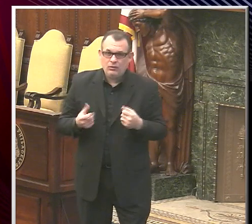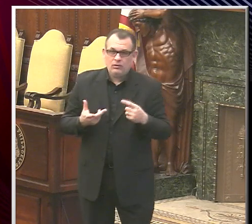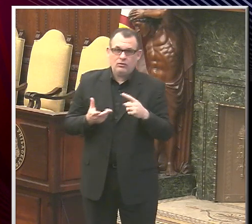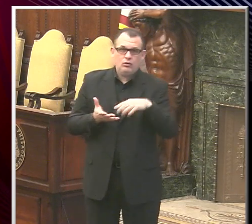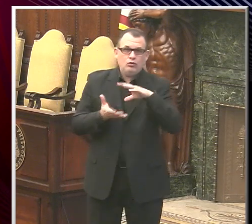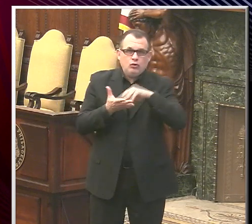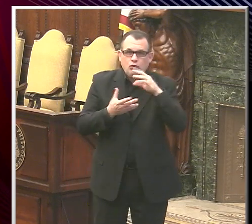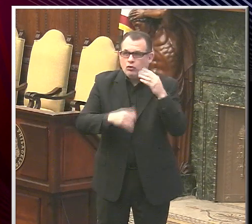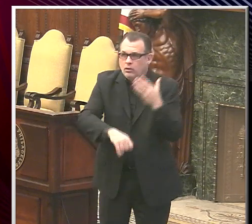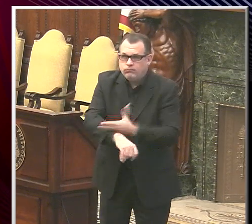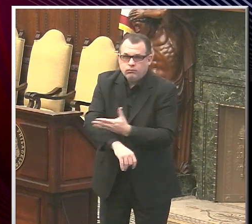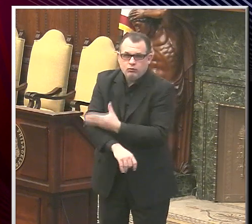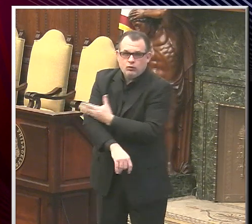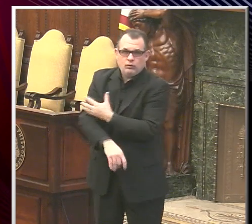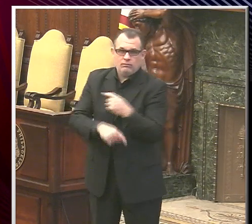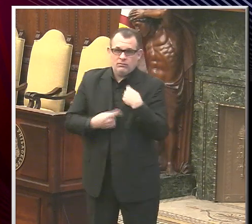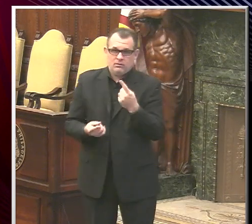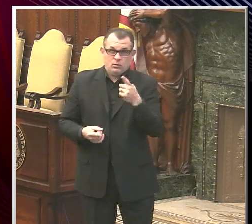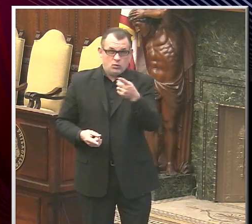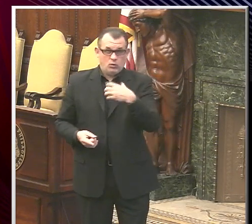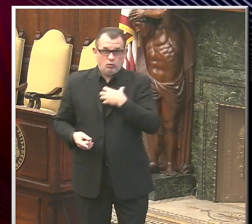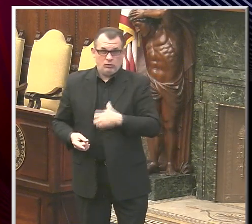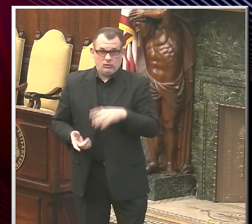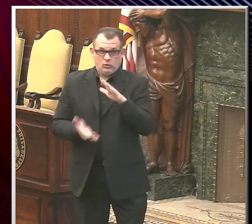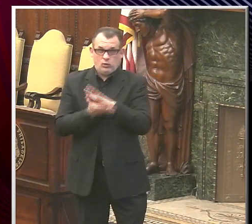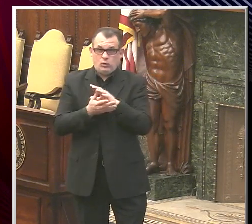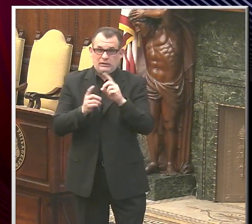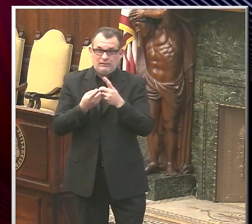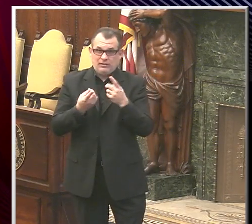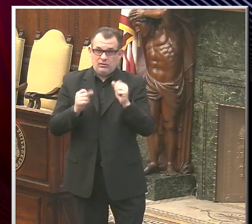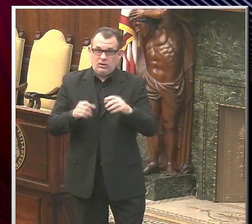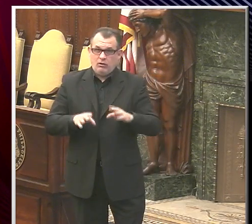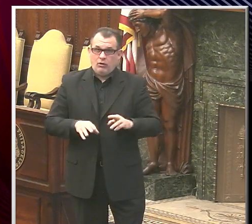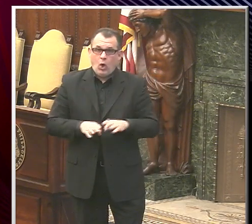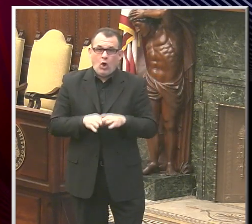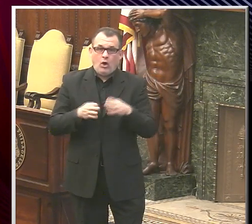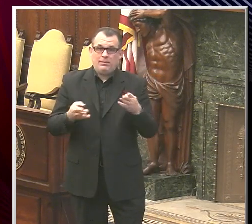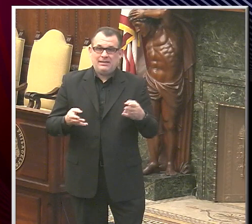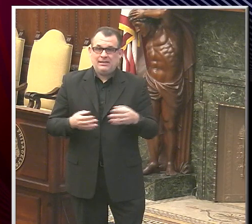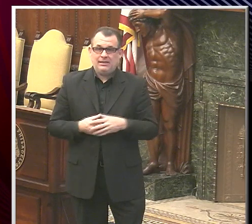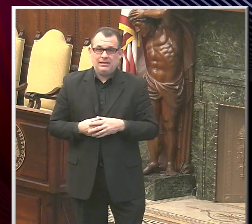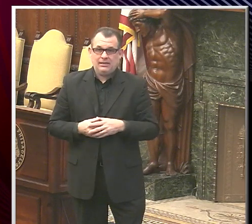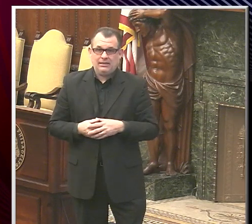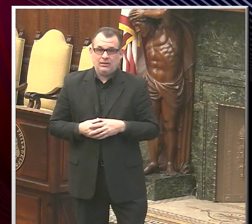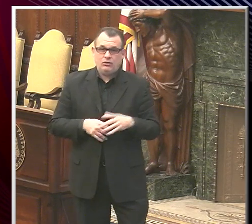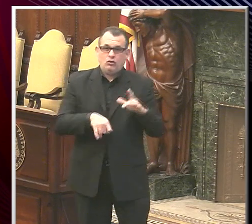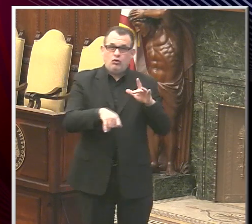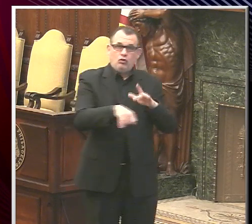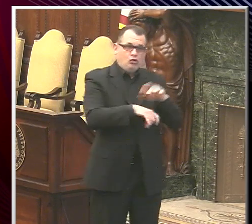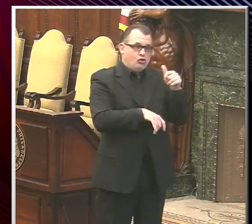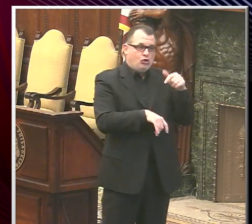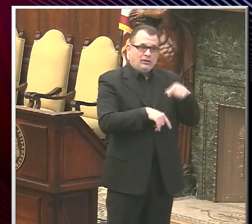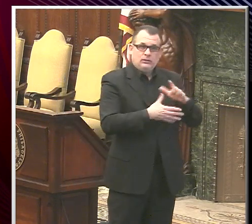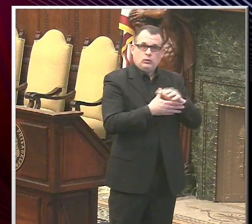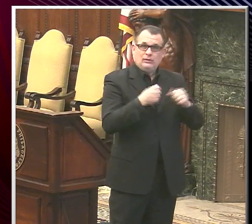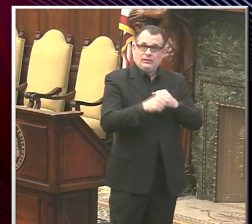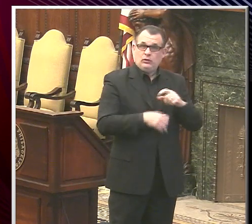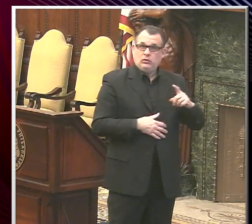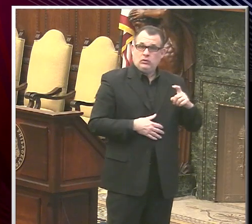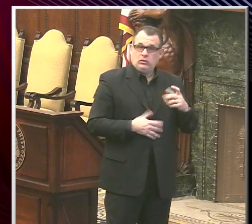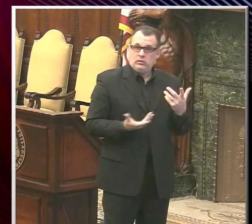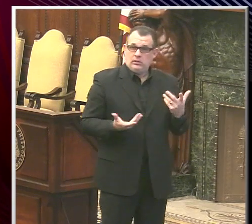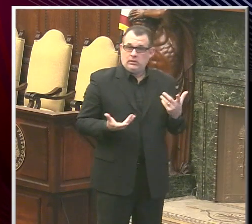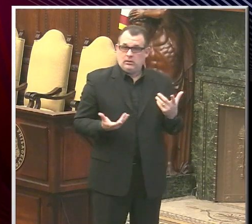do you wish in retrospect that the district had reopened or taken the steps it's taken now earlier in the school year? I mean,